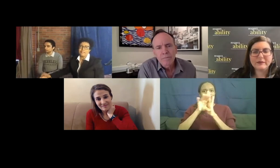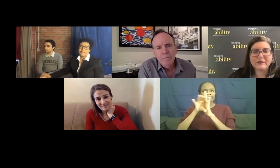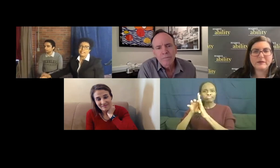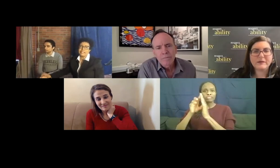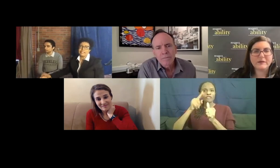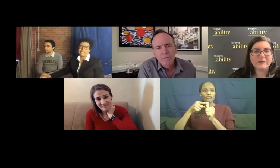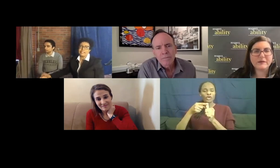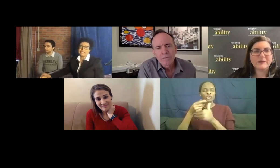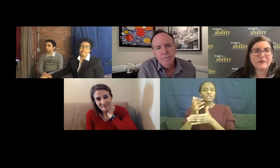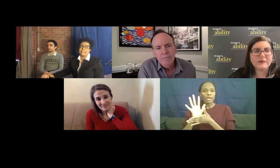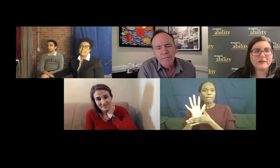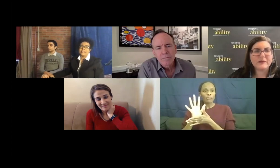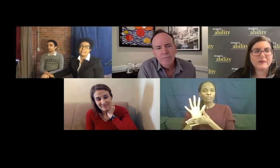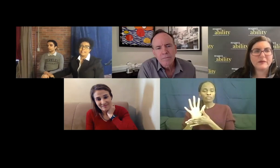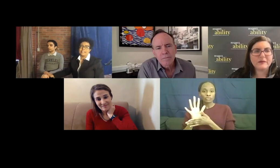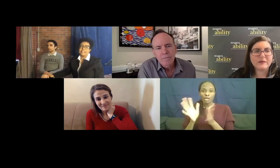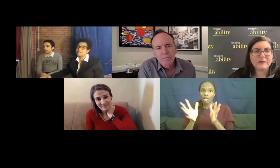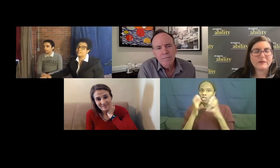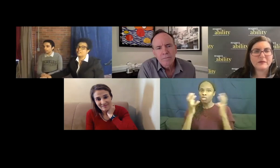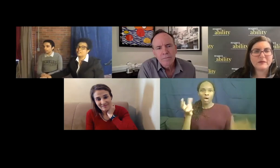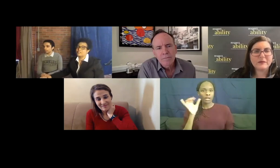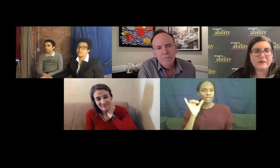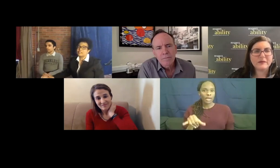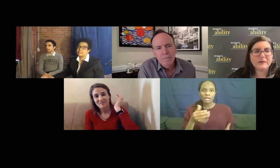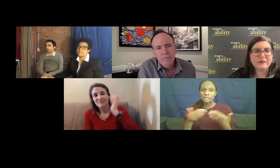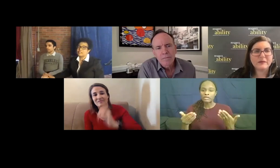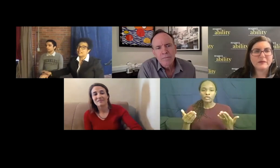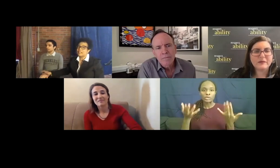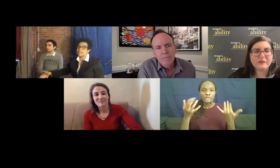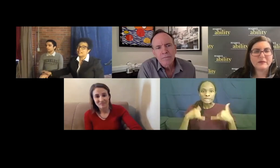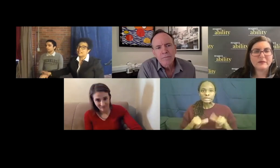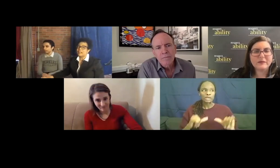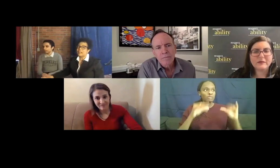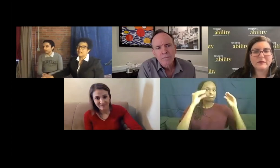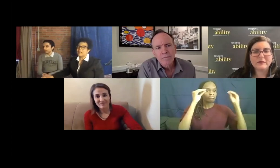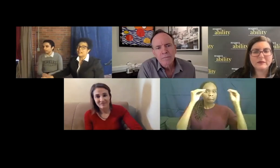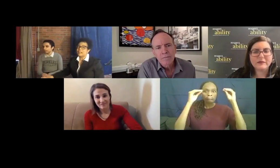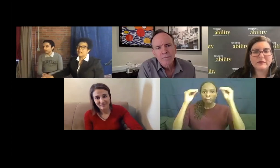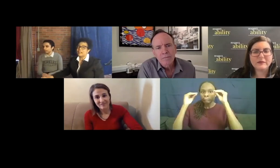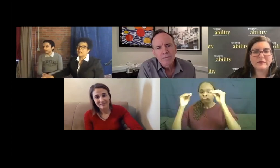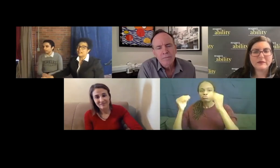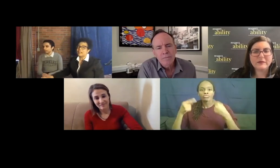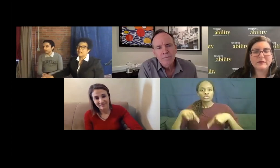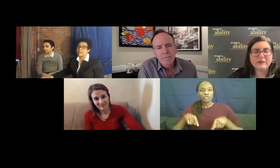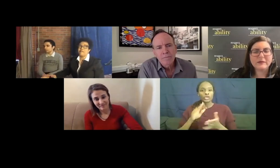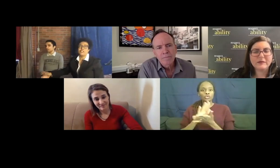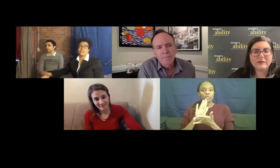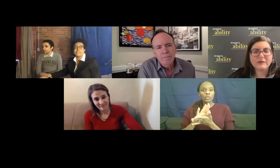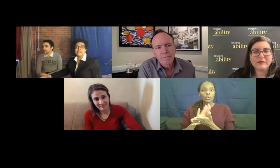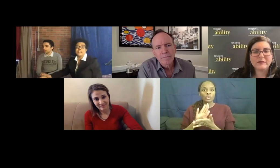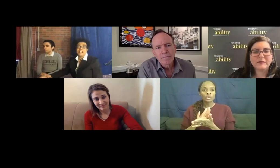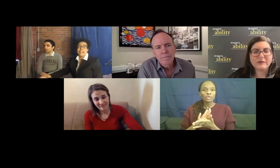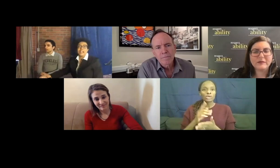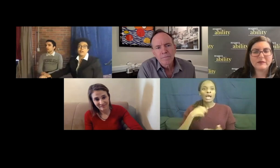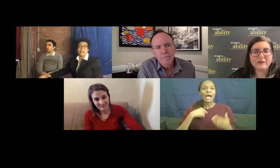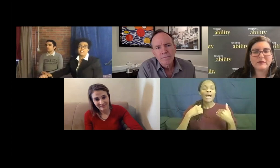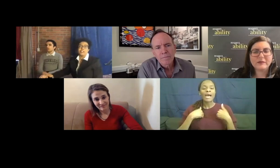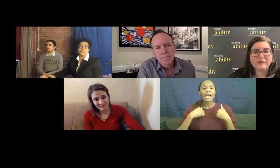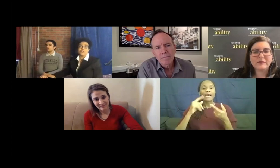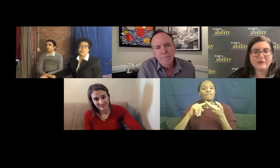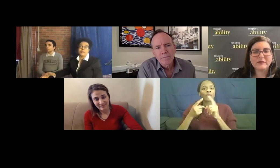a lot of this stuff was still being taught in schools. And I had friends who were,